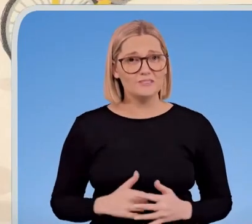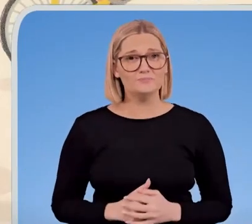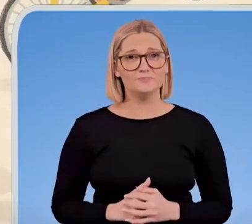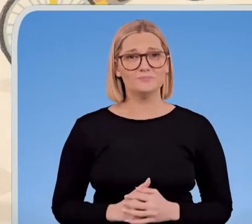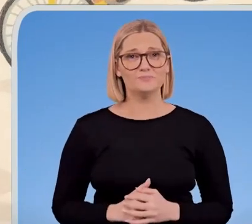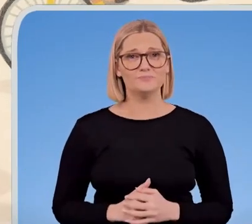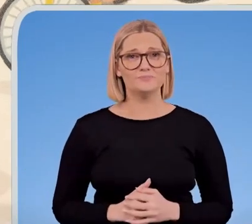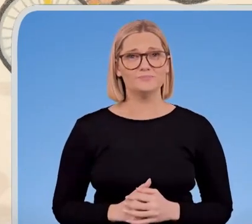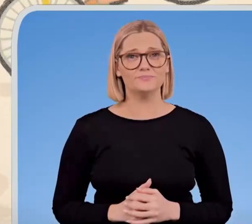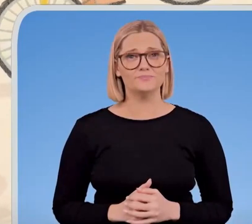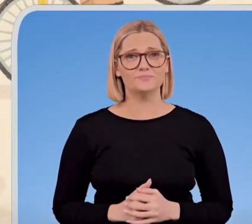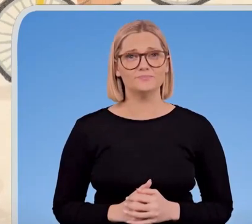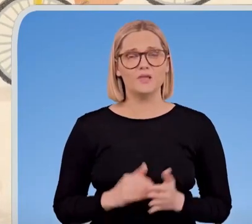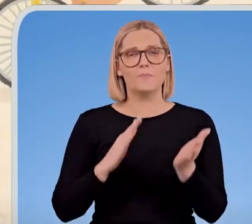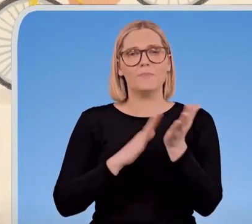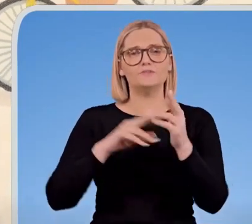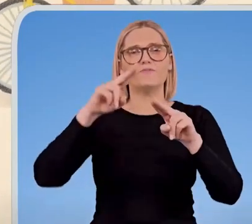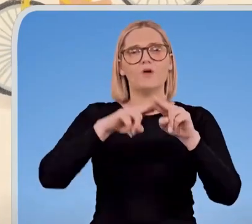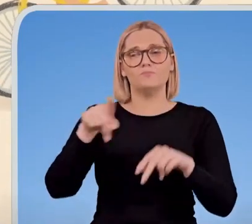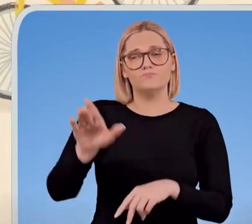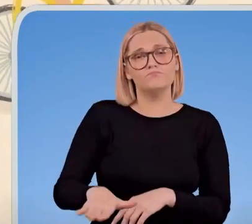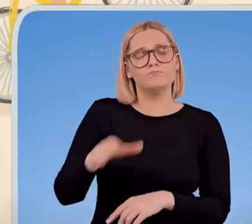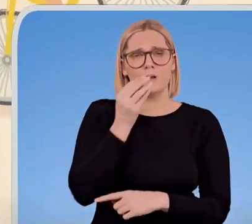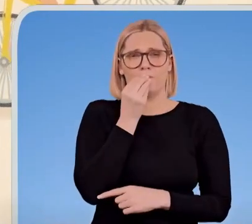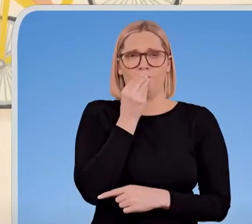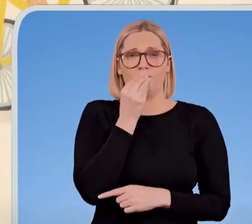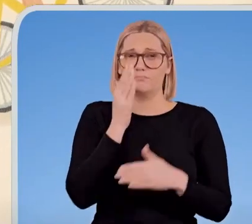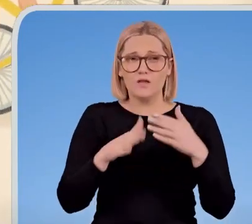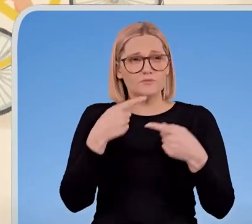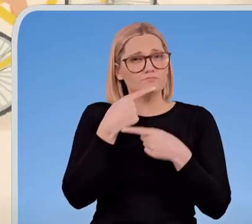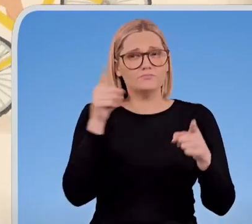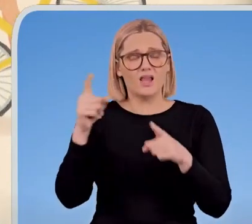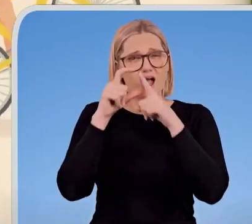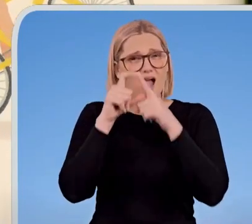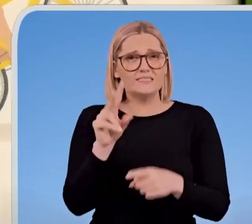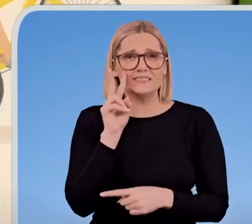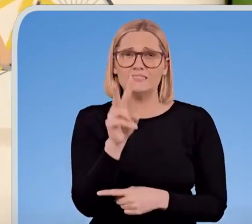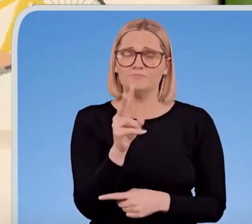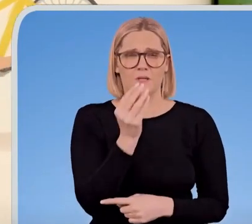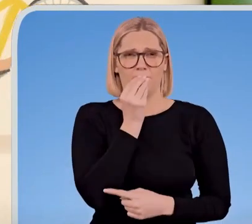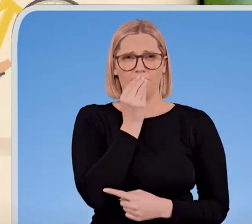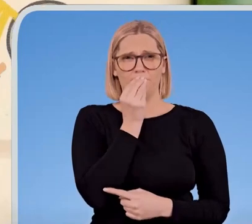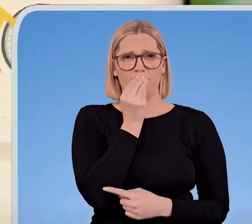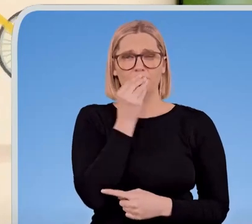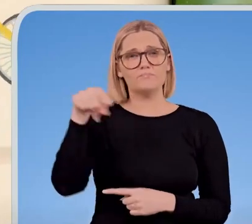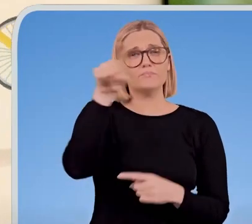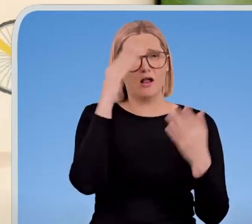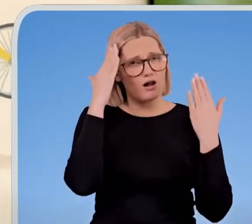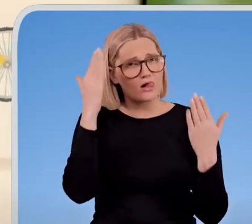Matt hid his blindness so well when he was little that nobody knew he was finding it harder and harder to see.